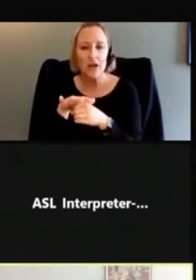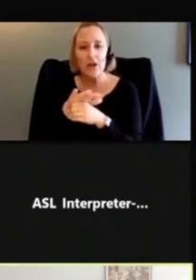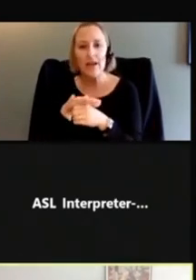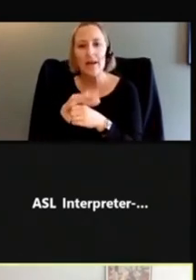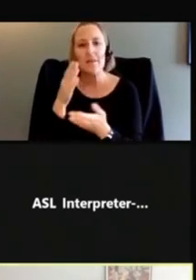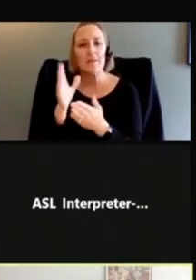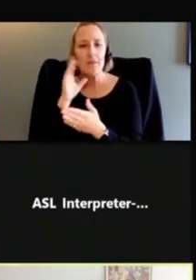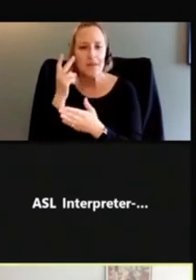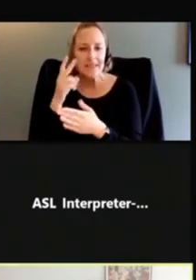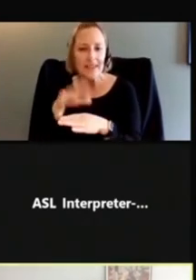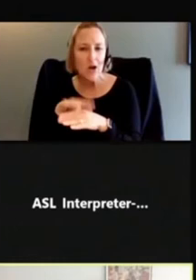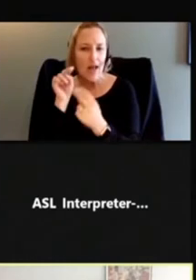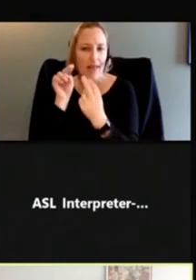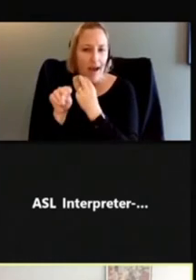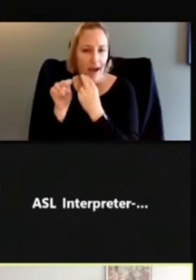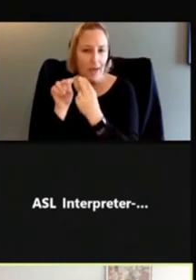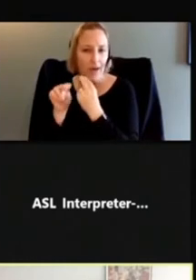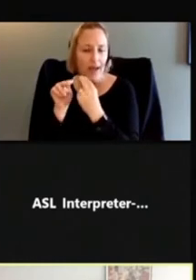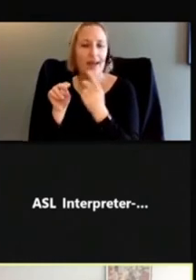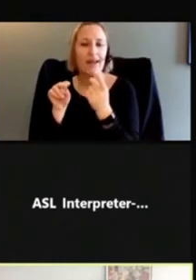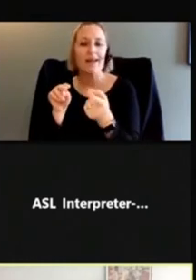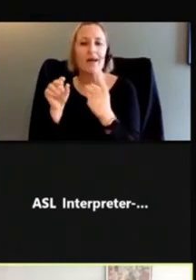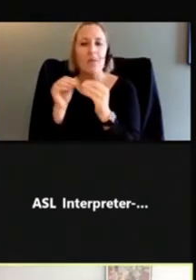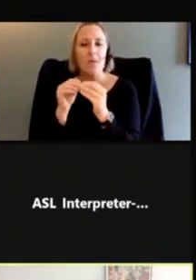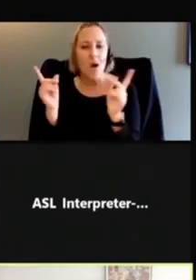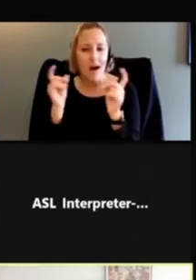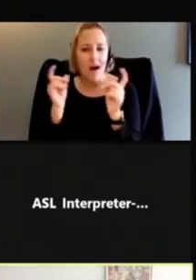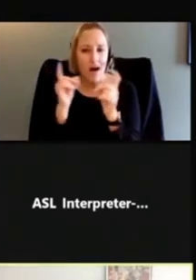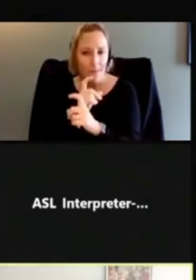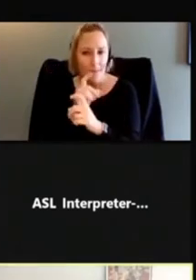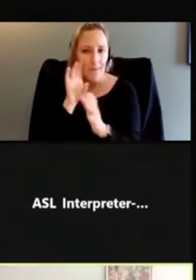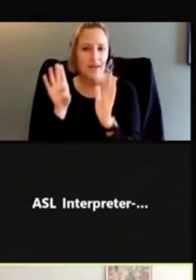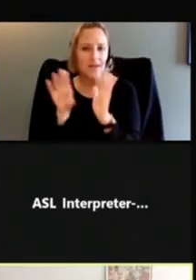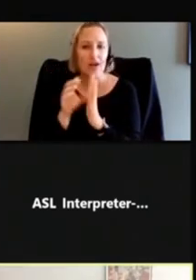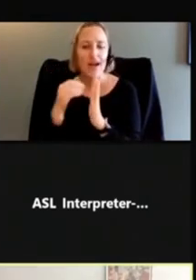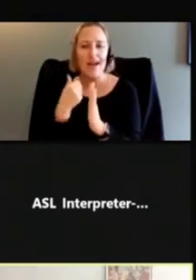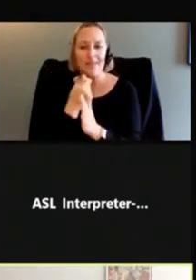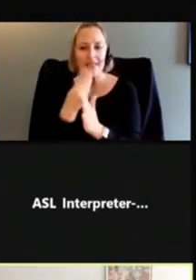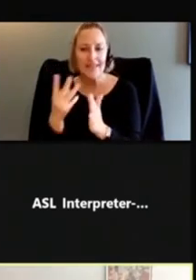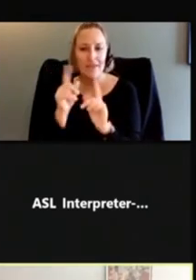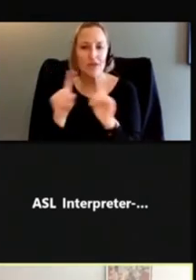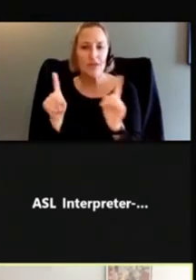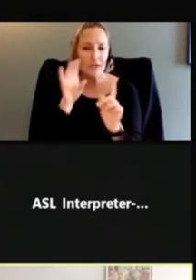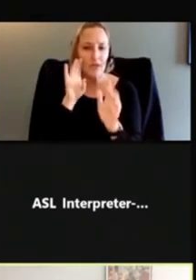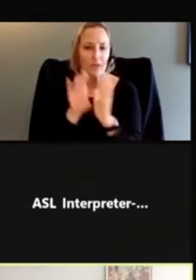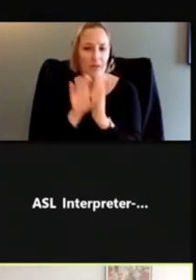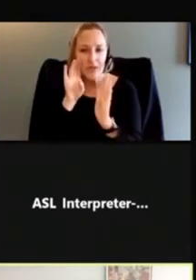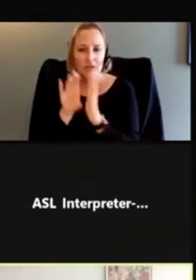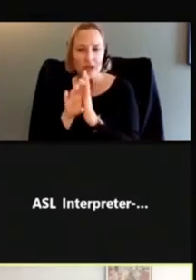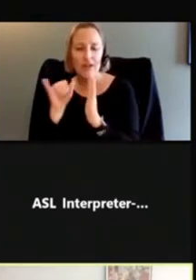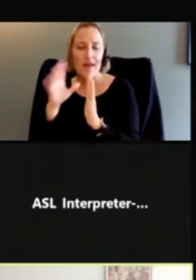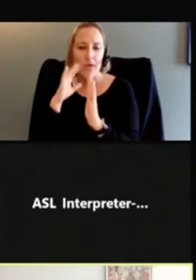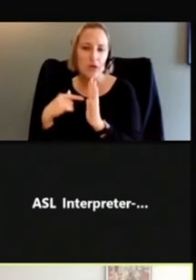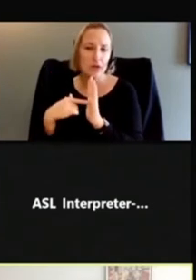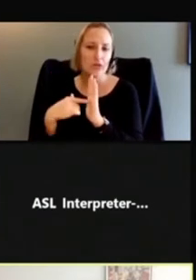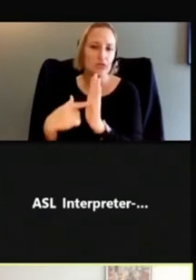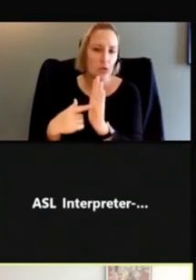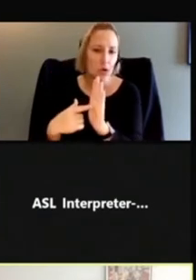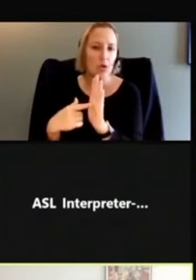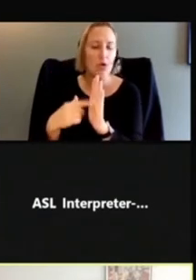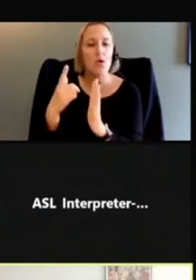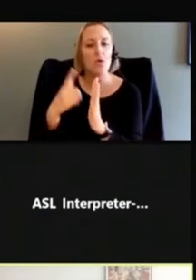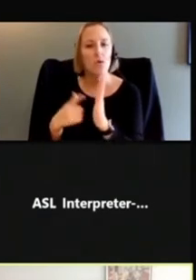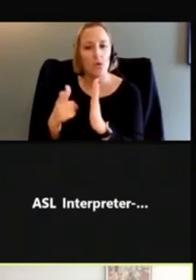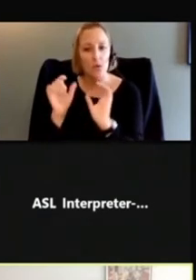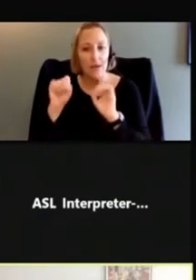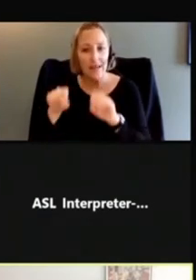might see on the highway. It's a little bit more complex, but And it includes multiple pictograms to indicate what people are able